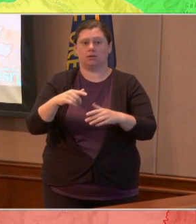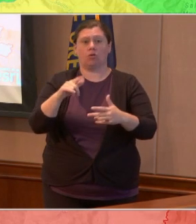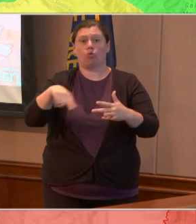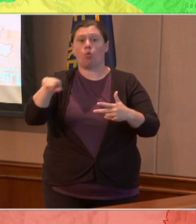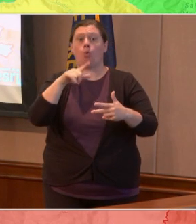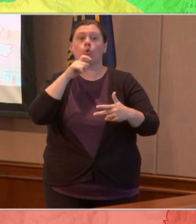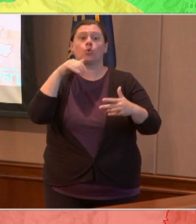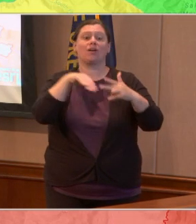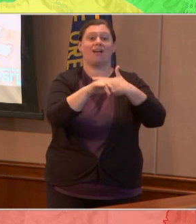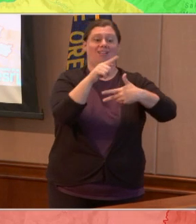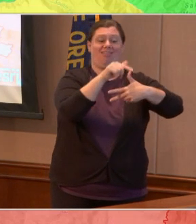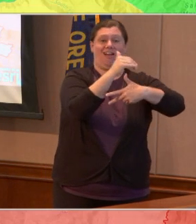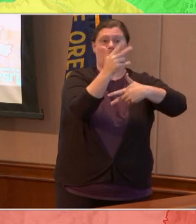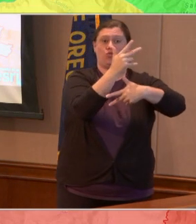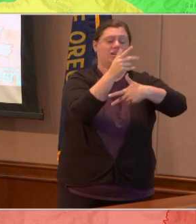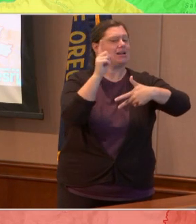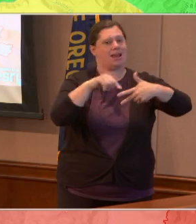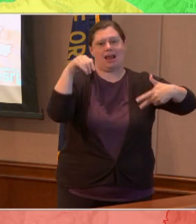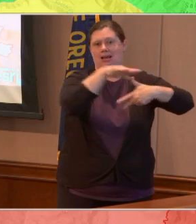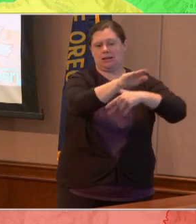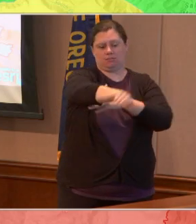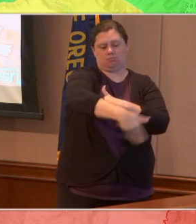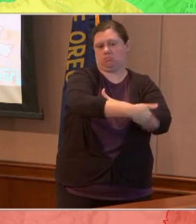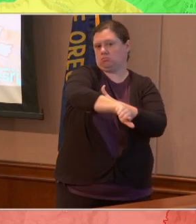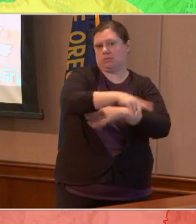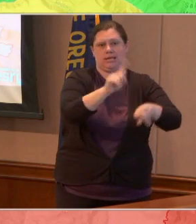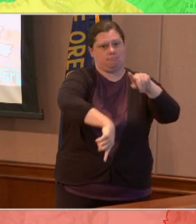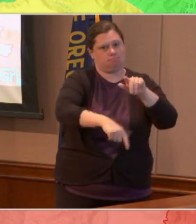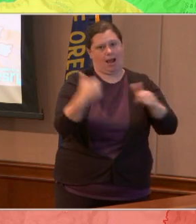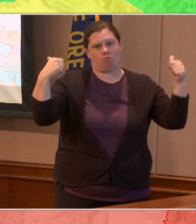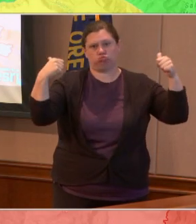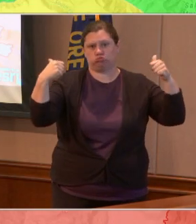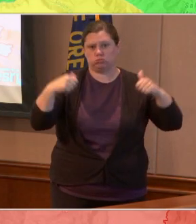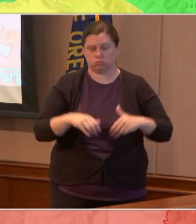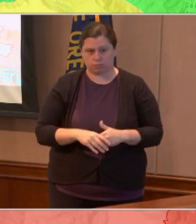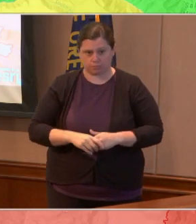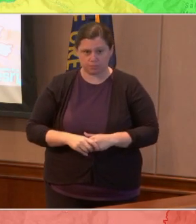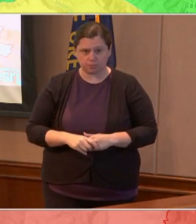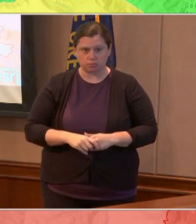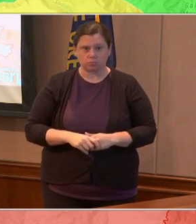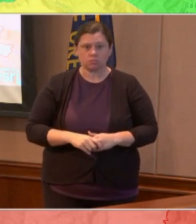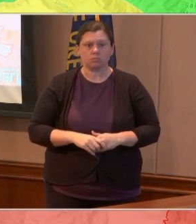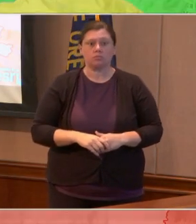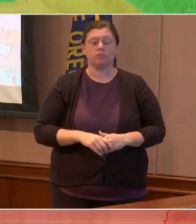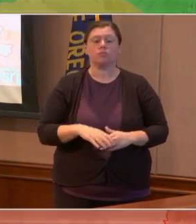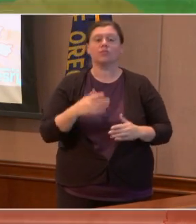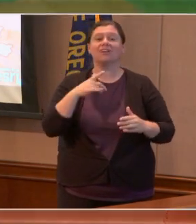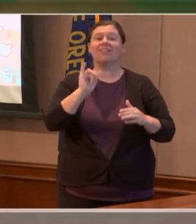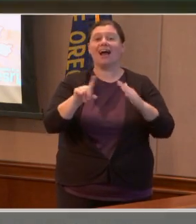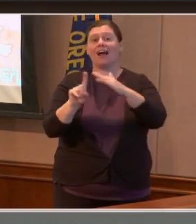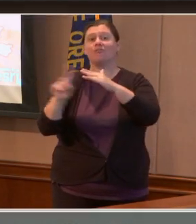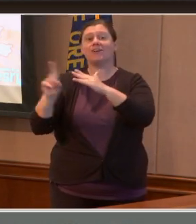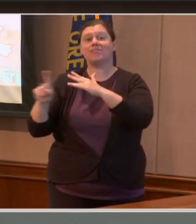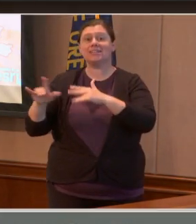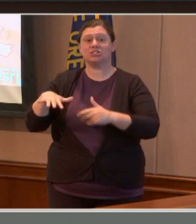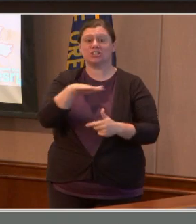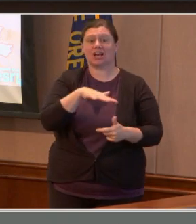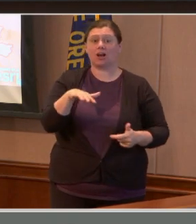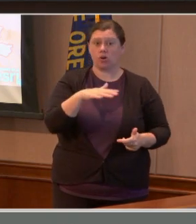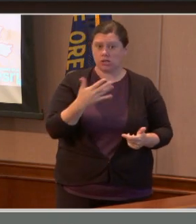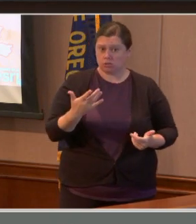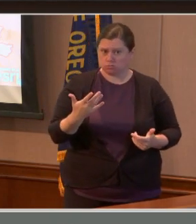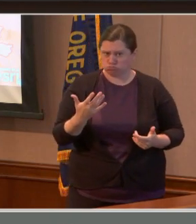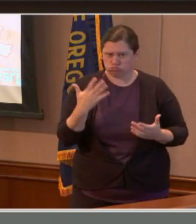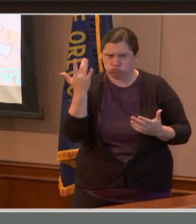One of the things I want to reassure the public about is the evacuation areas continue to have